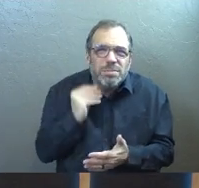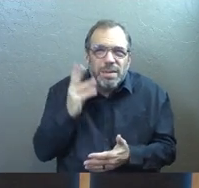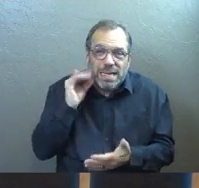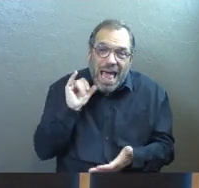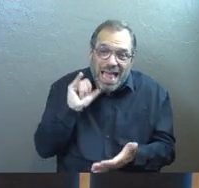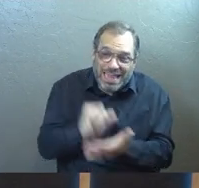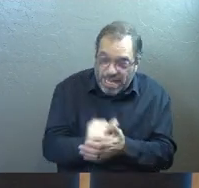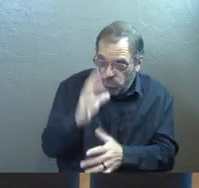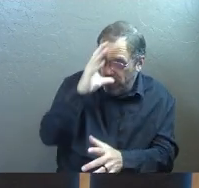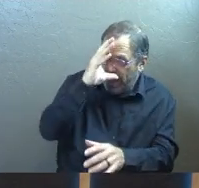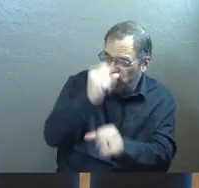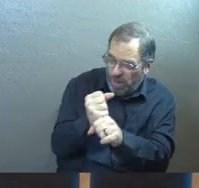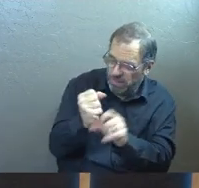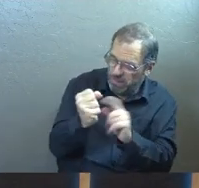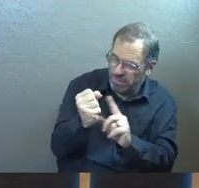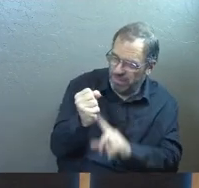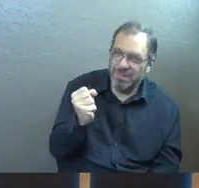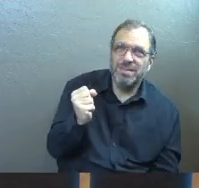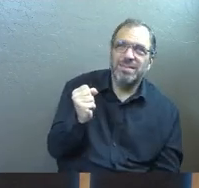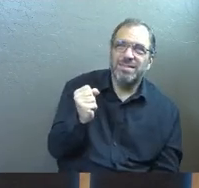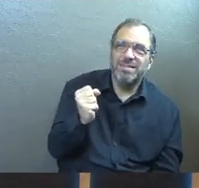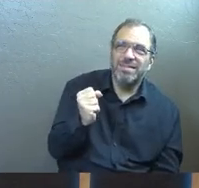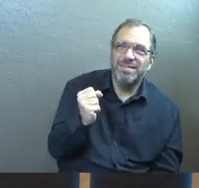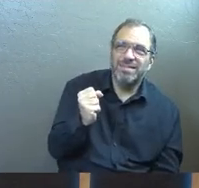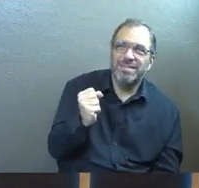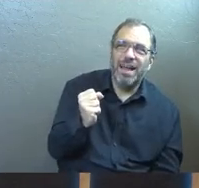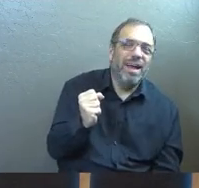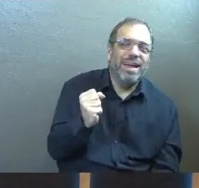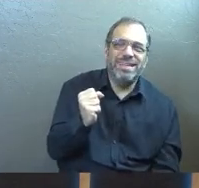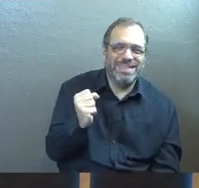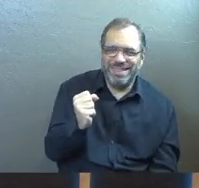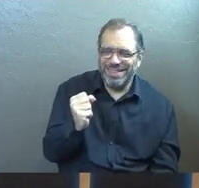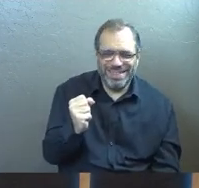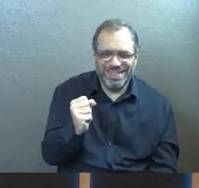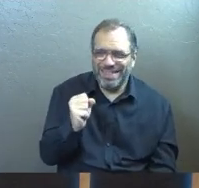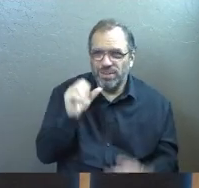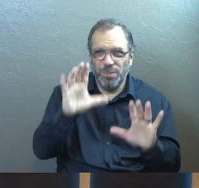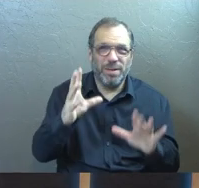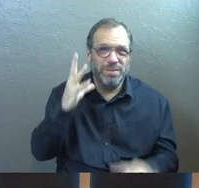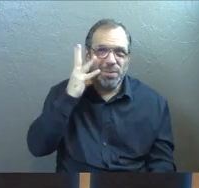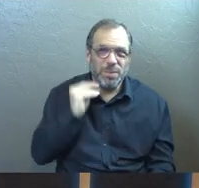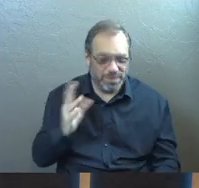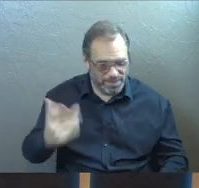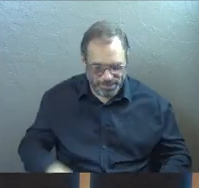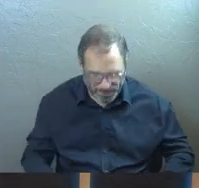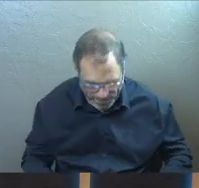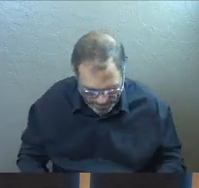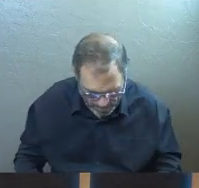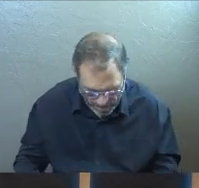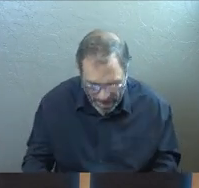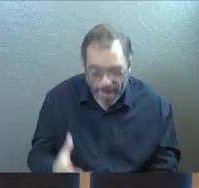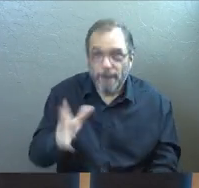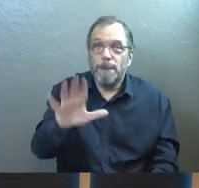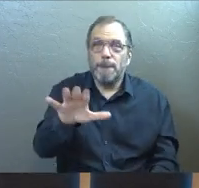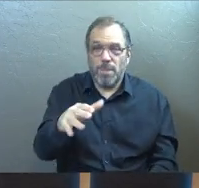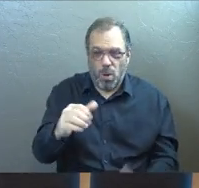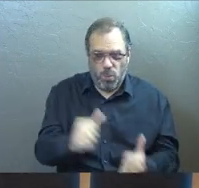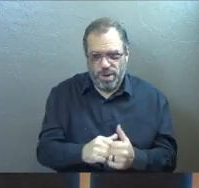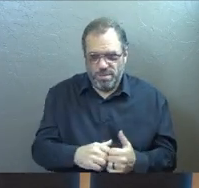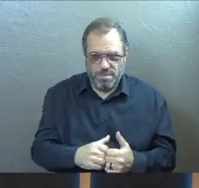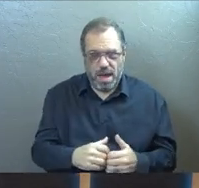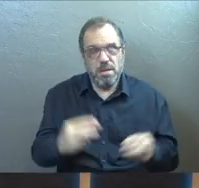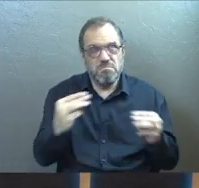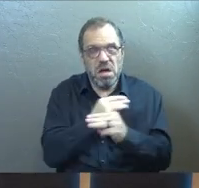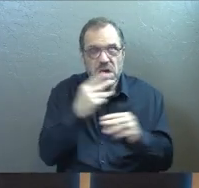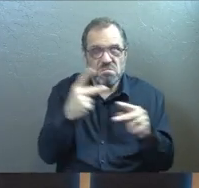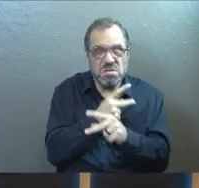That's where the trust comes in. Oh, it's such a walk, isn't it? We think that with our human